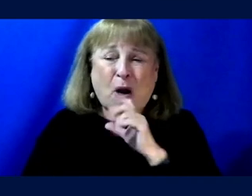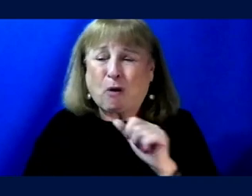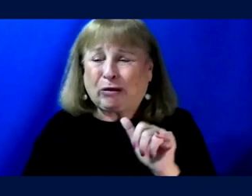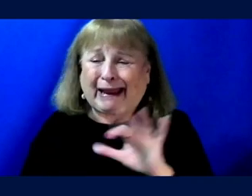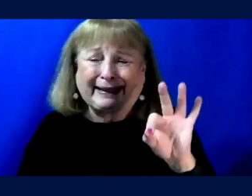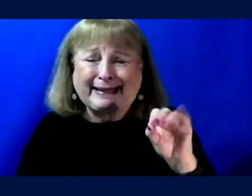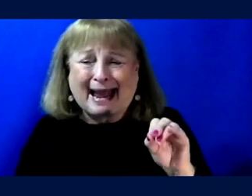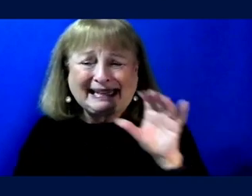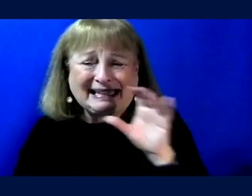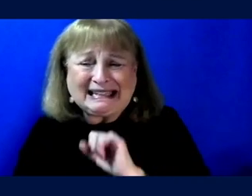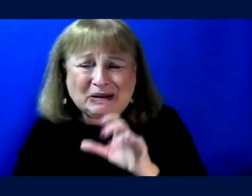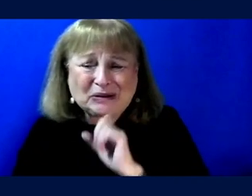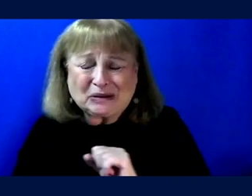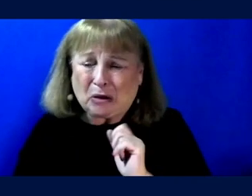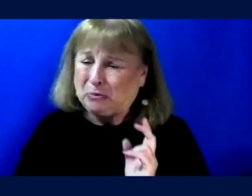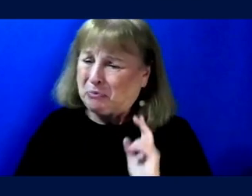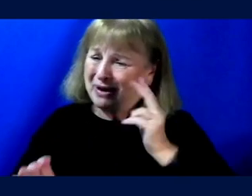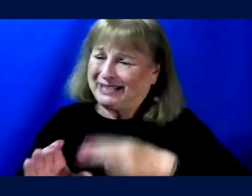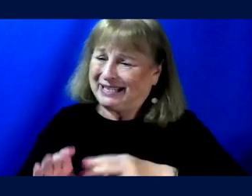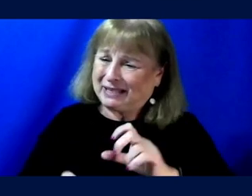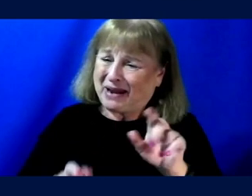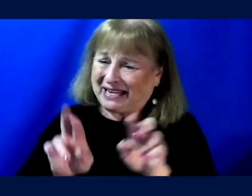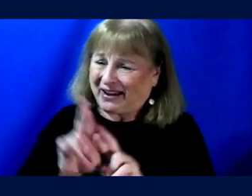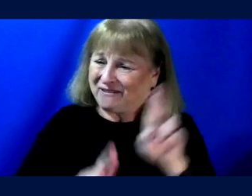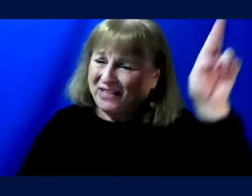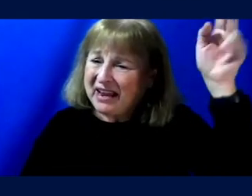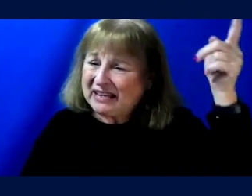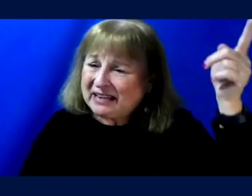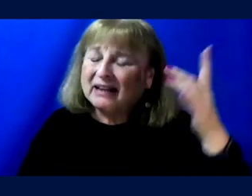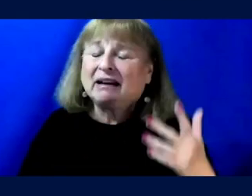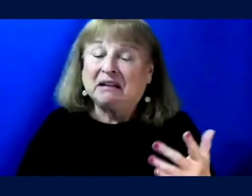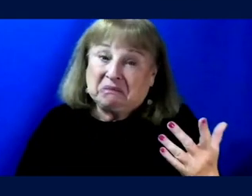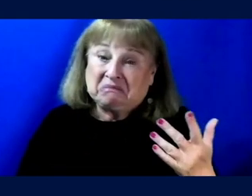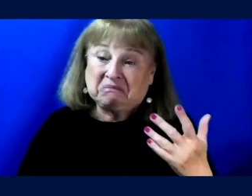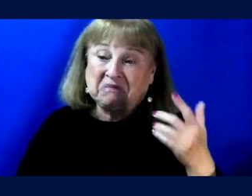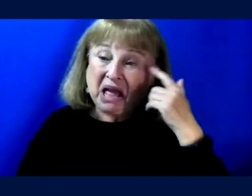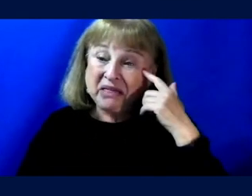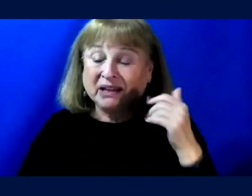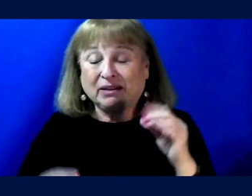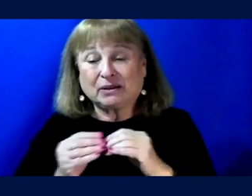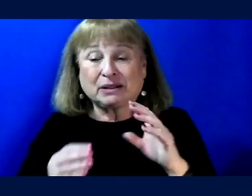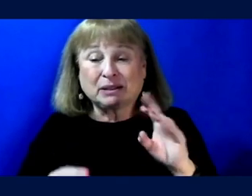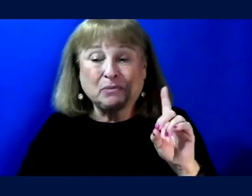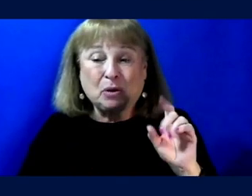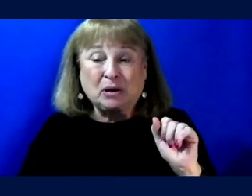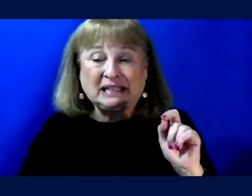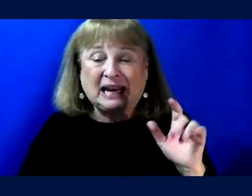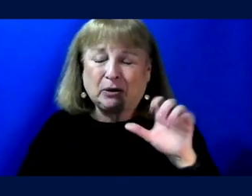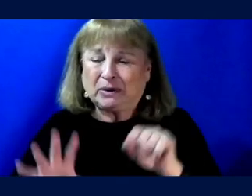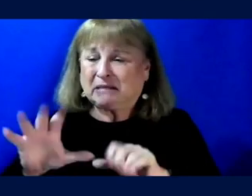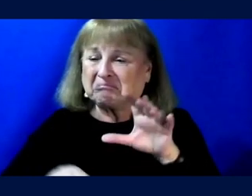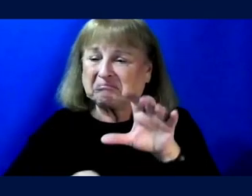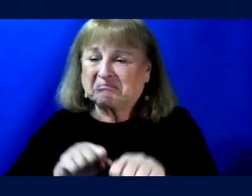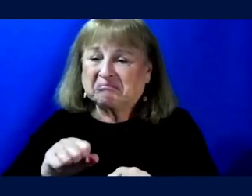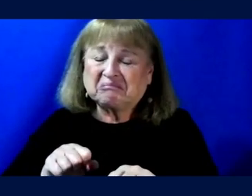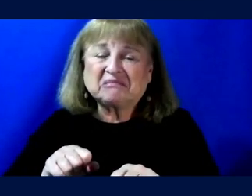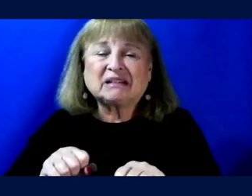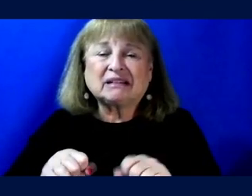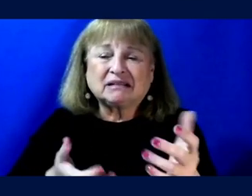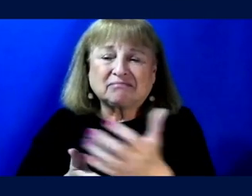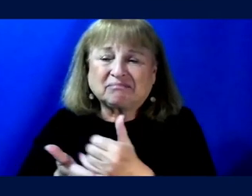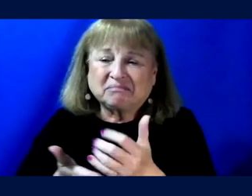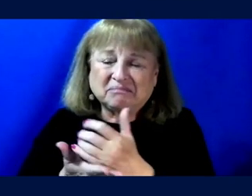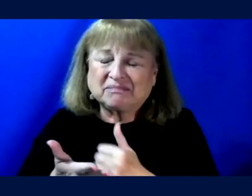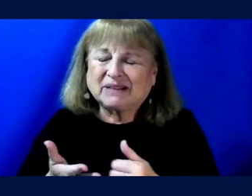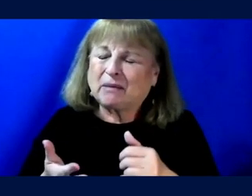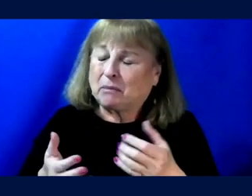uh, participating in space flight. I think, uh, I think there's more data, uh, to be captured and more opportunities to be had, but